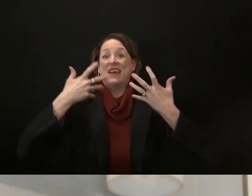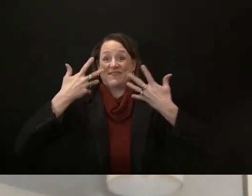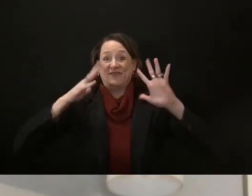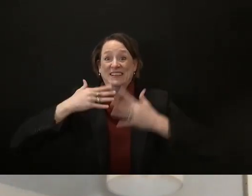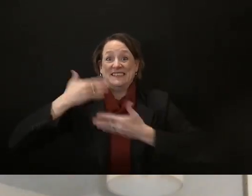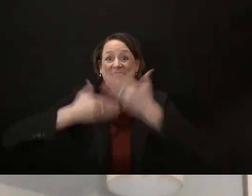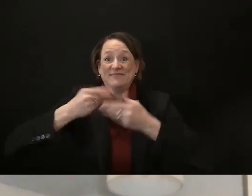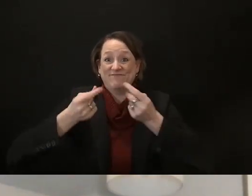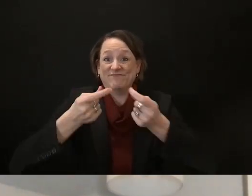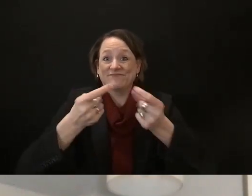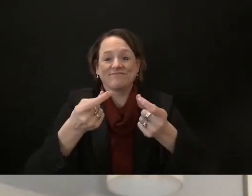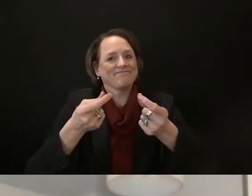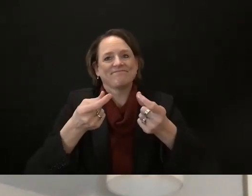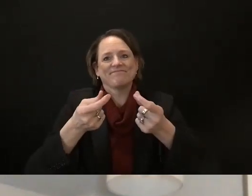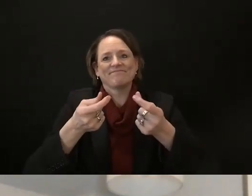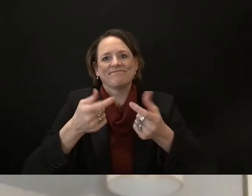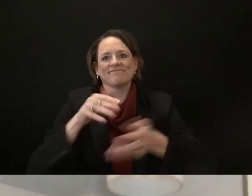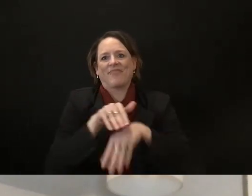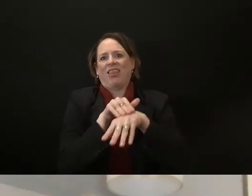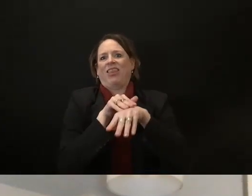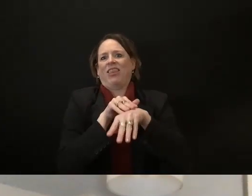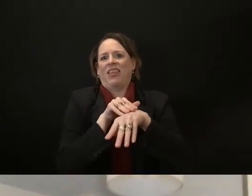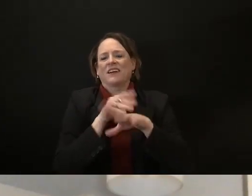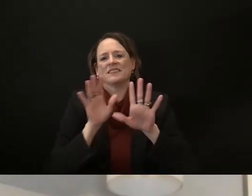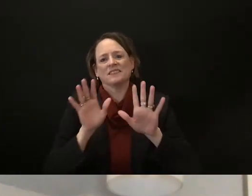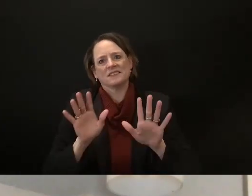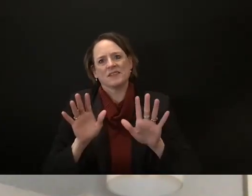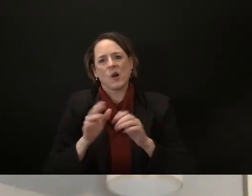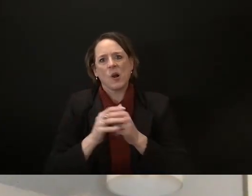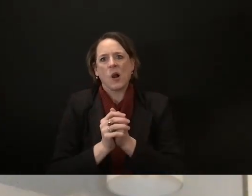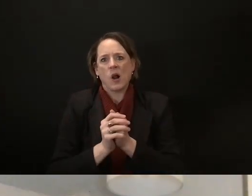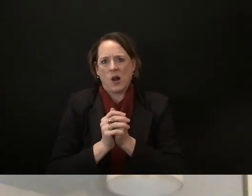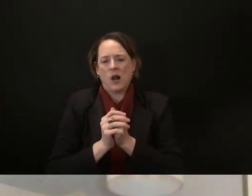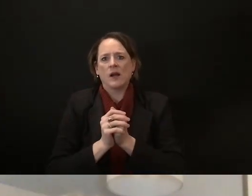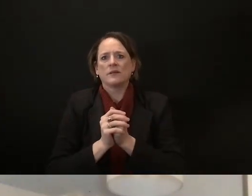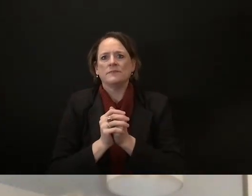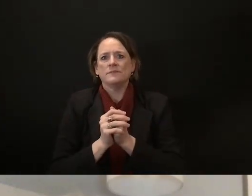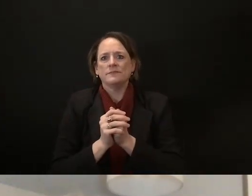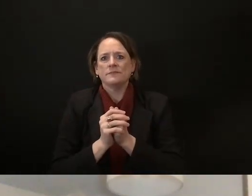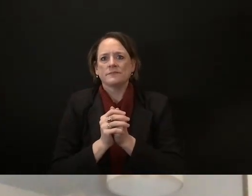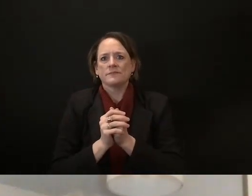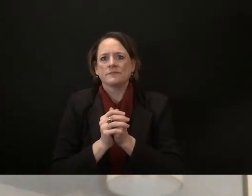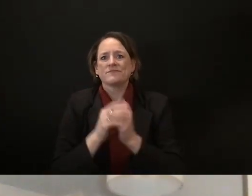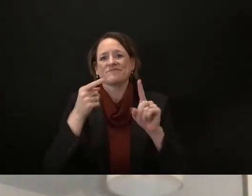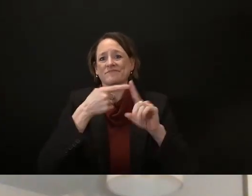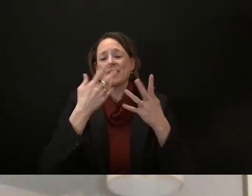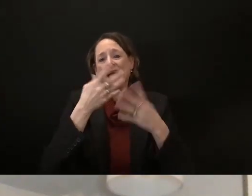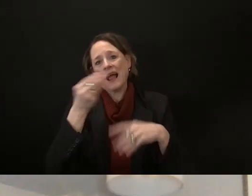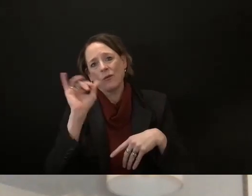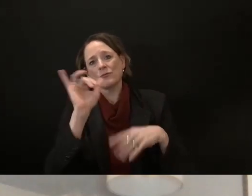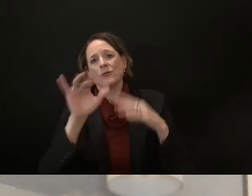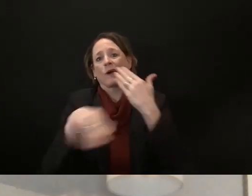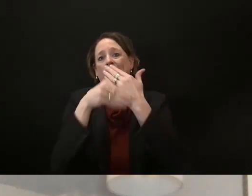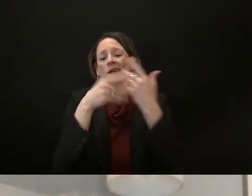historic pandemic unemployment and everything that's gone with it so we'll talk about how we've been continuing to try and push